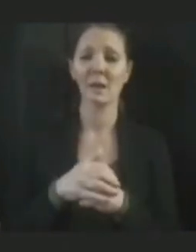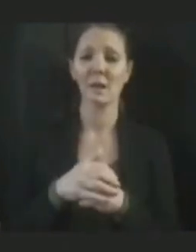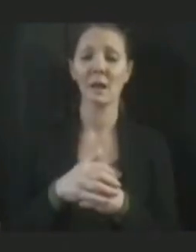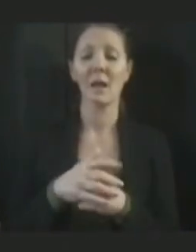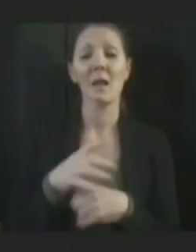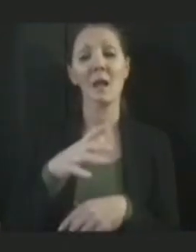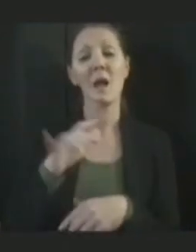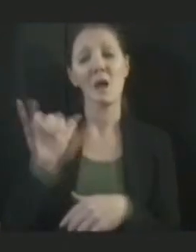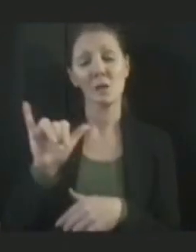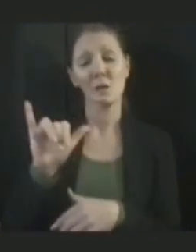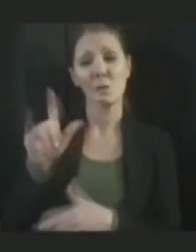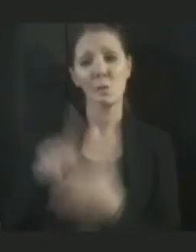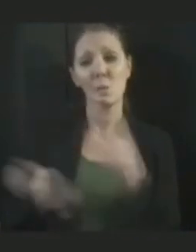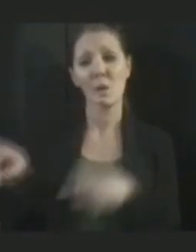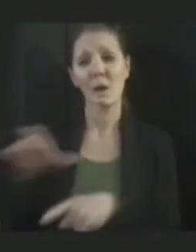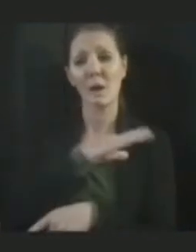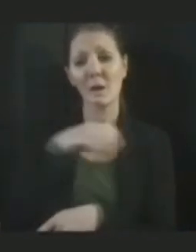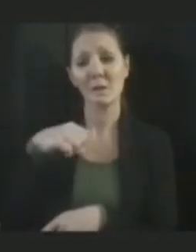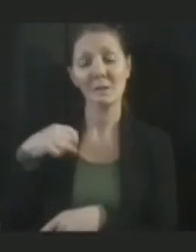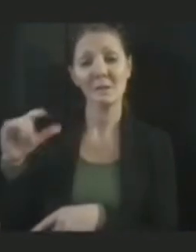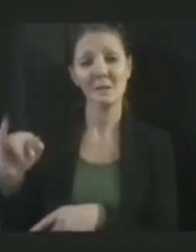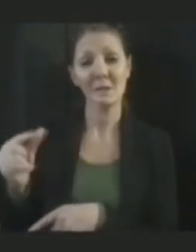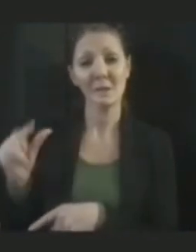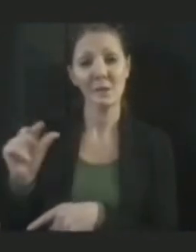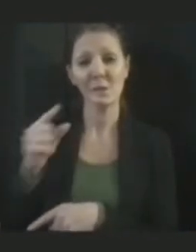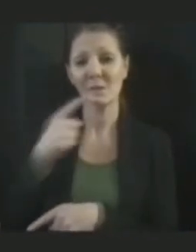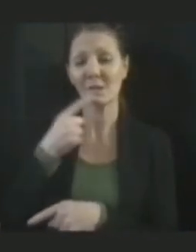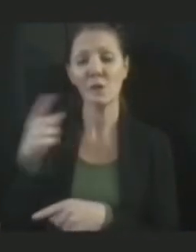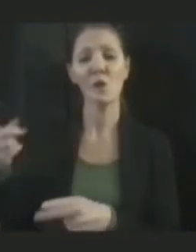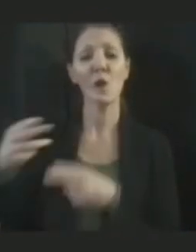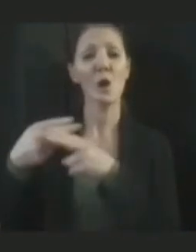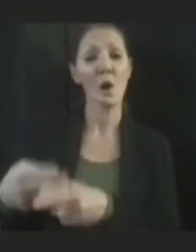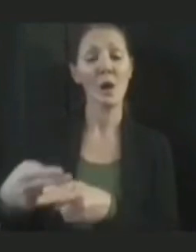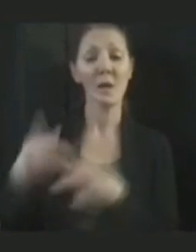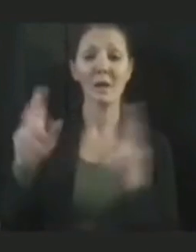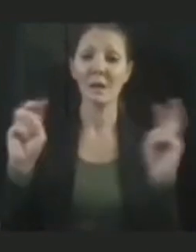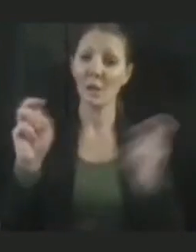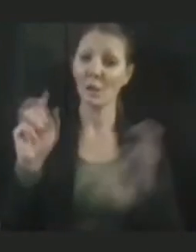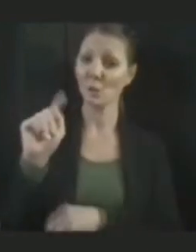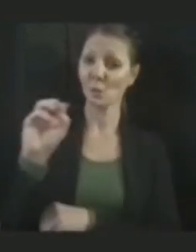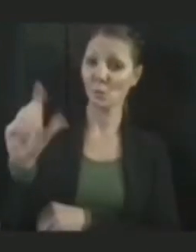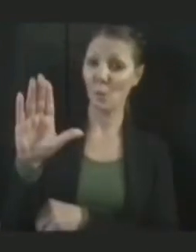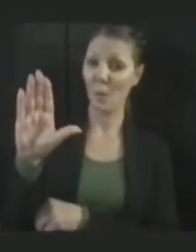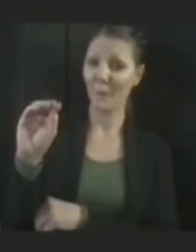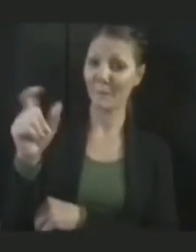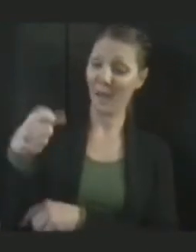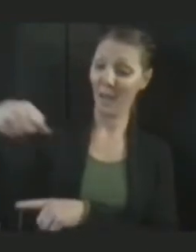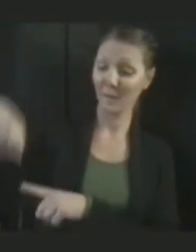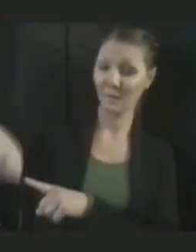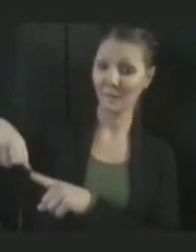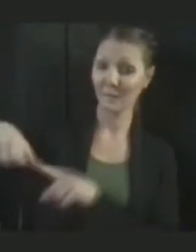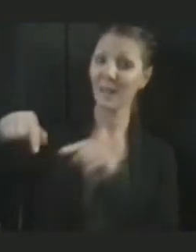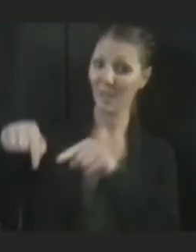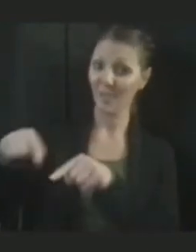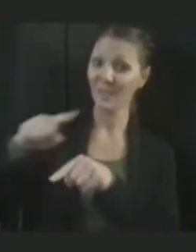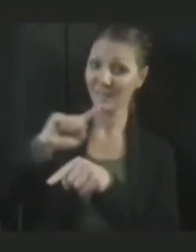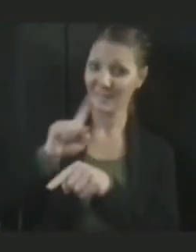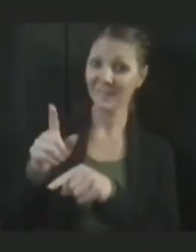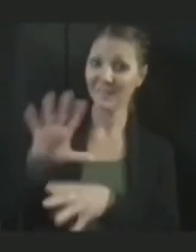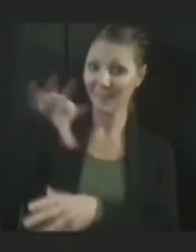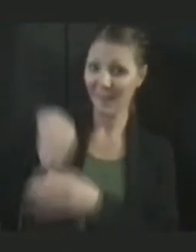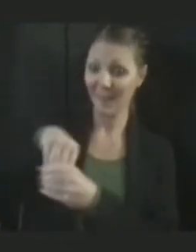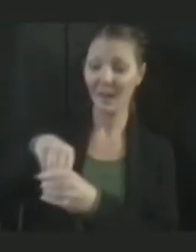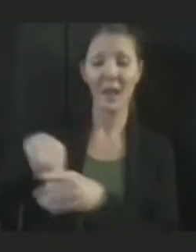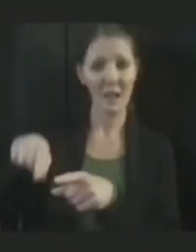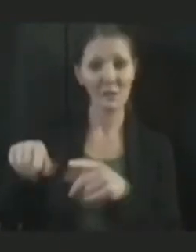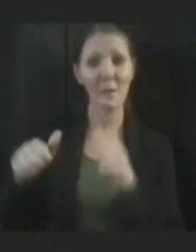back to something Commissioner Gifford said, she called it a toolbox. This is in the toolbox and it's probably the most important piece or tool in